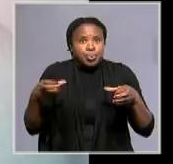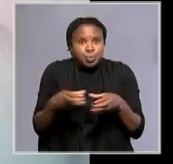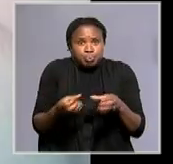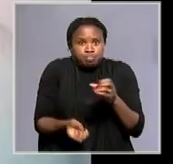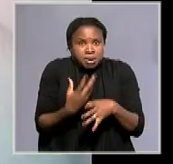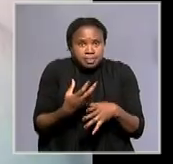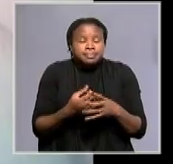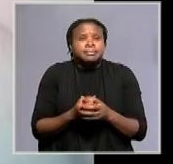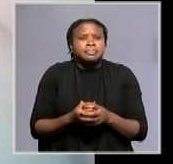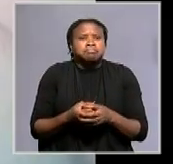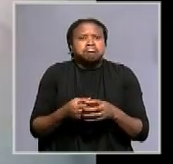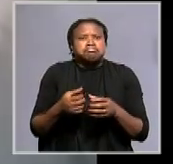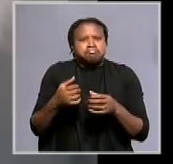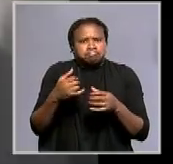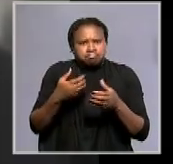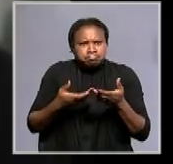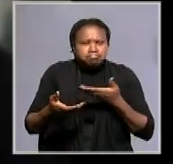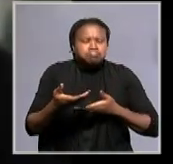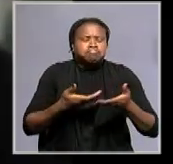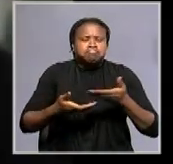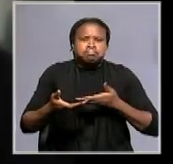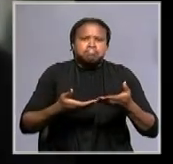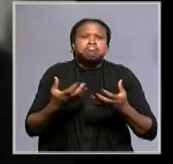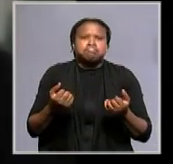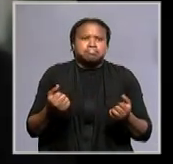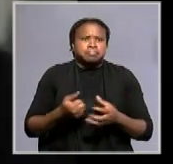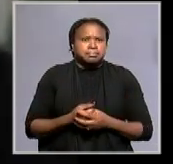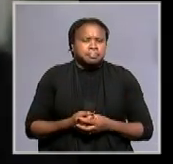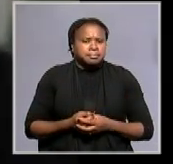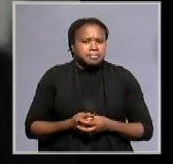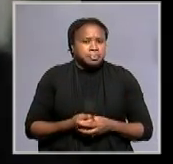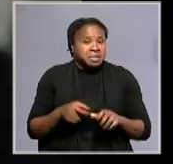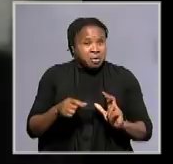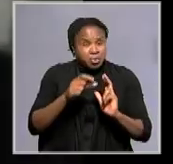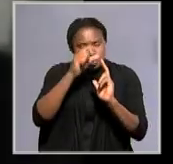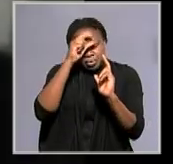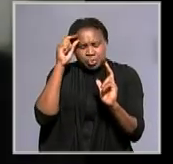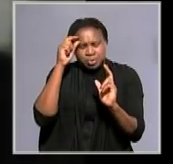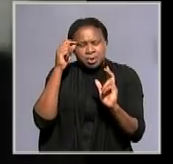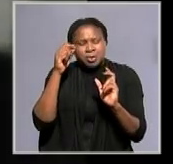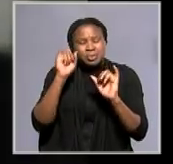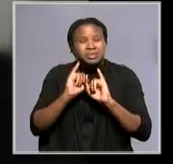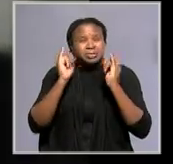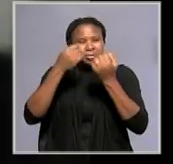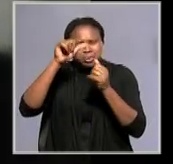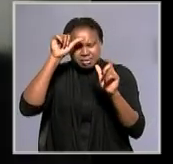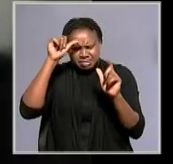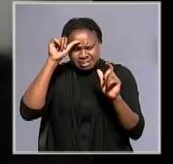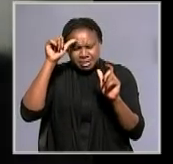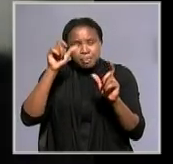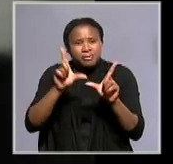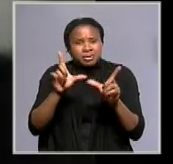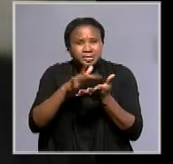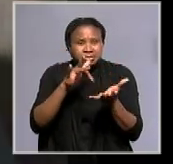which we contact. Yes. I notice you are currently a nurse at the mental institution at the Vinduk Central Hospital.